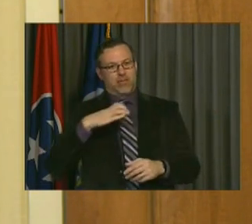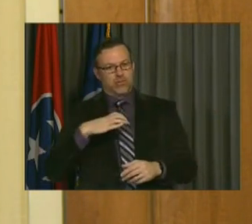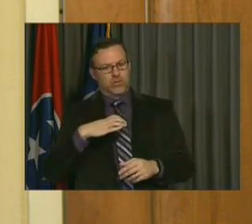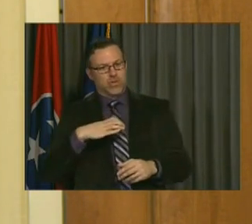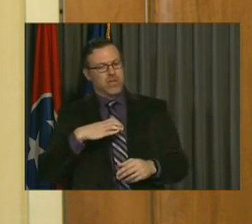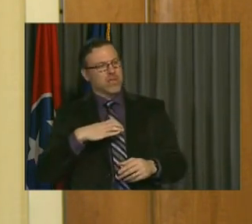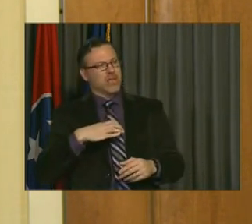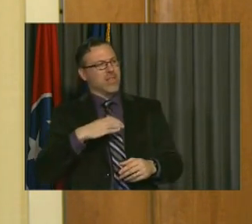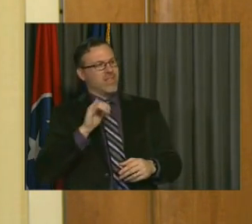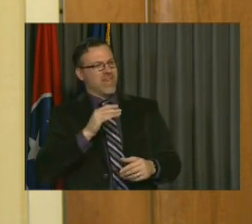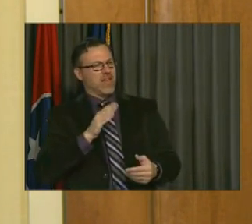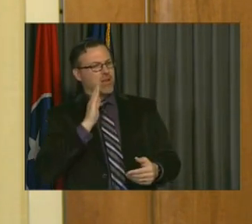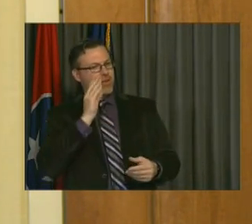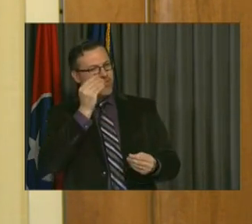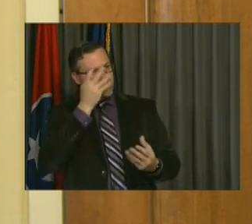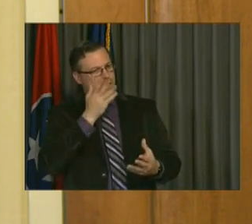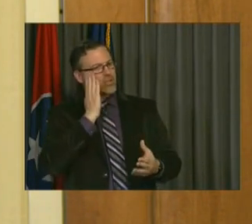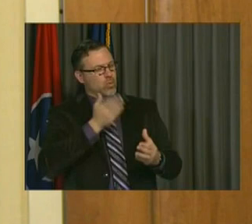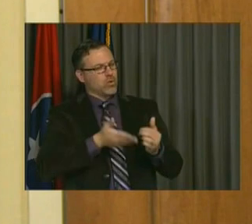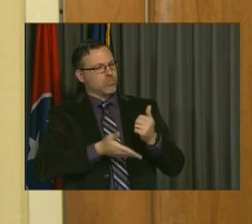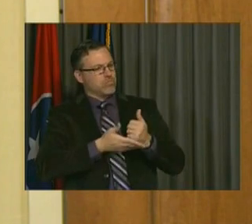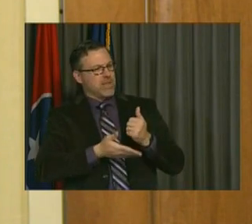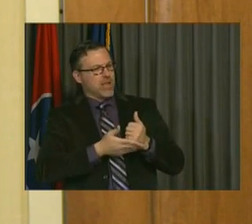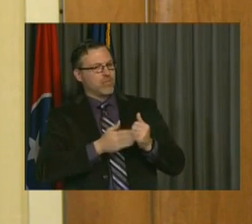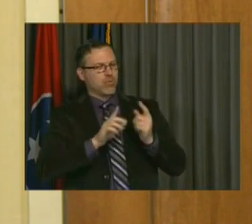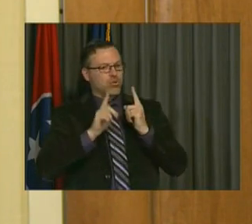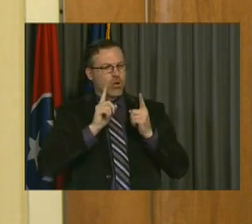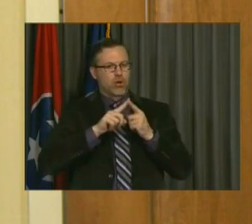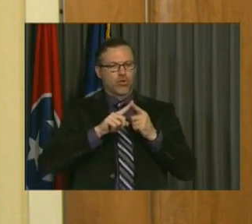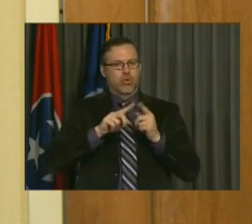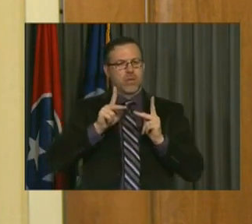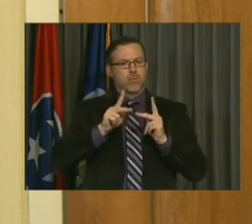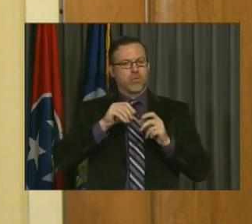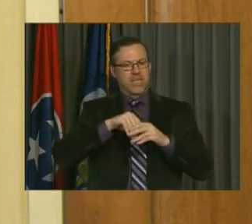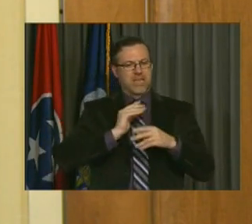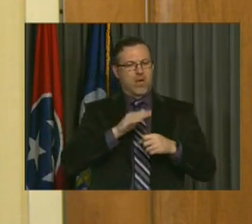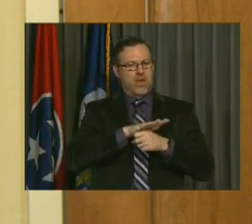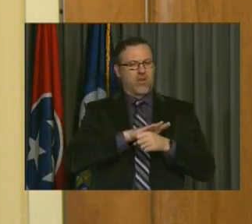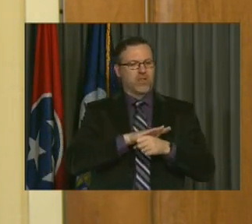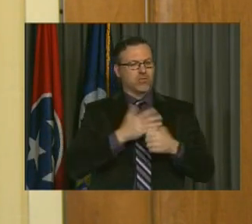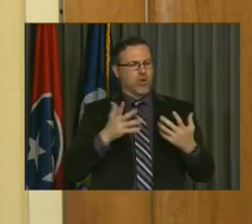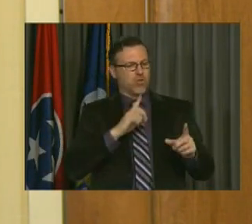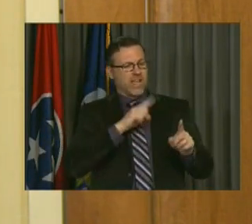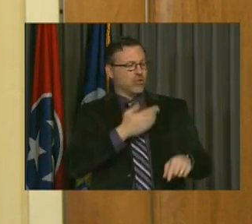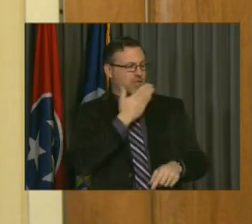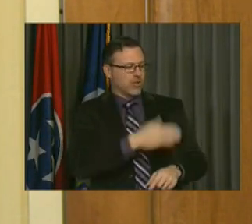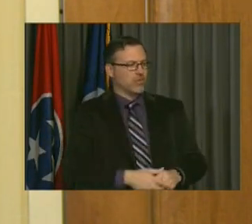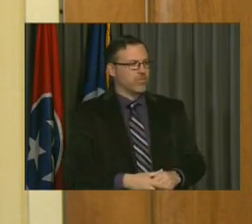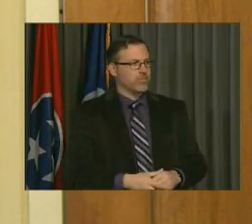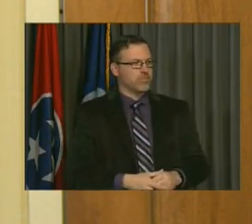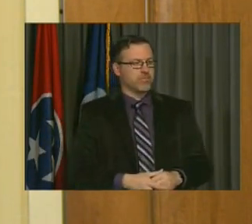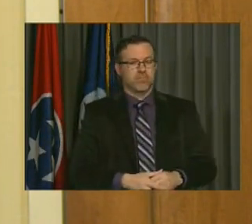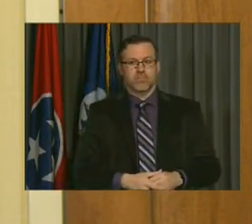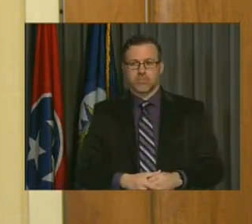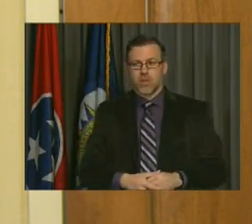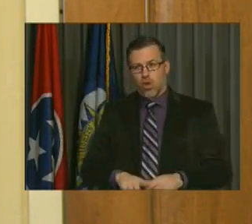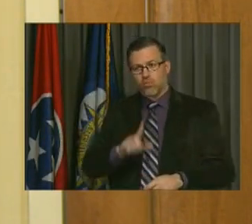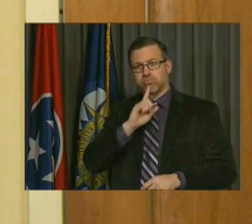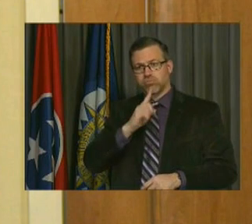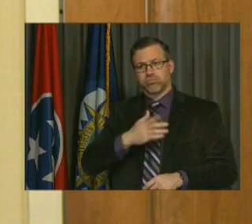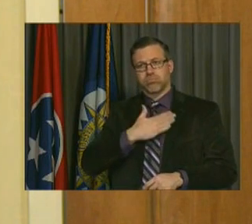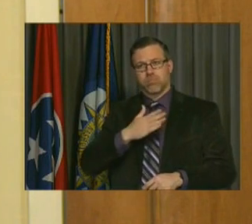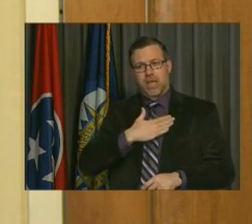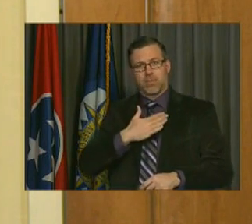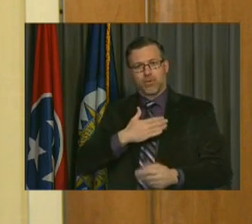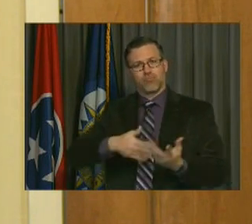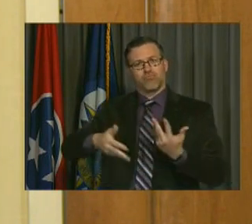help in having conversations with residents in our areas. So thank you very much. Well, thank you. I'd be glad to do that. Something that